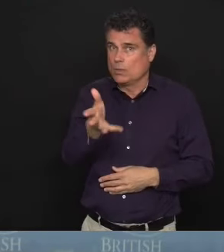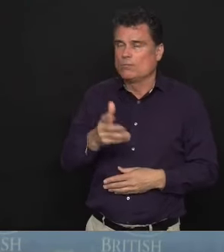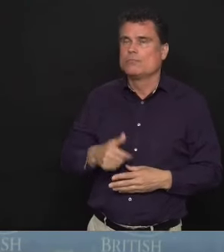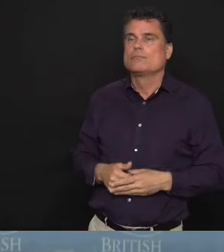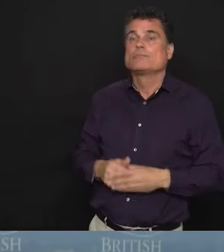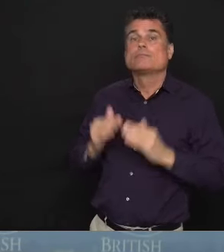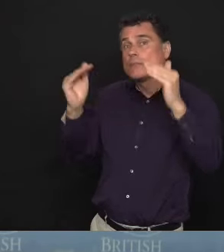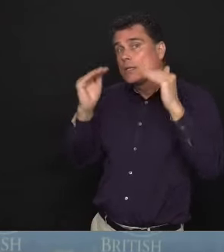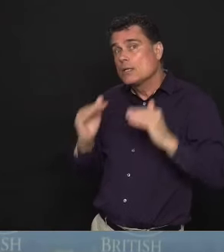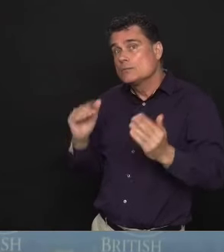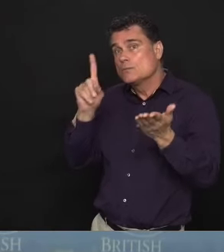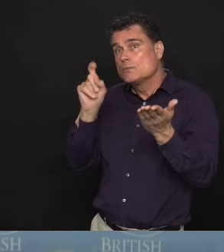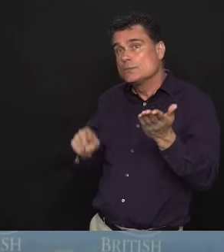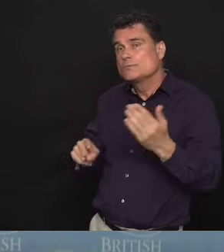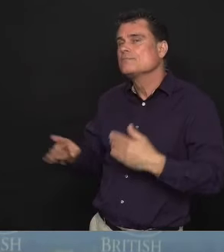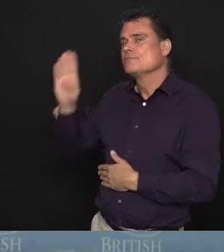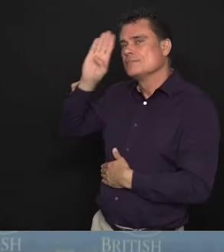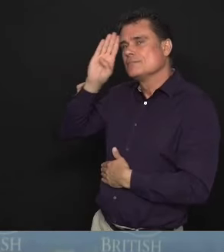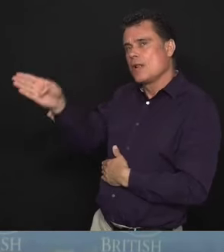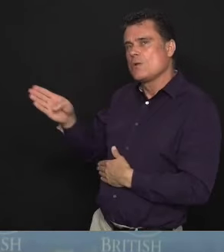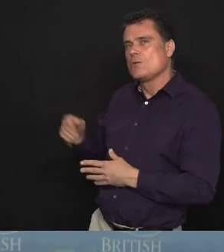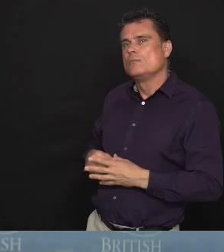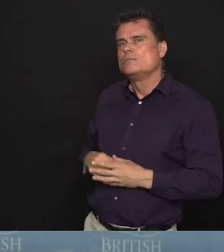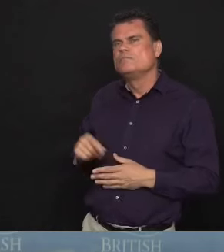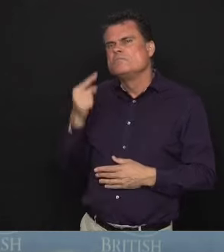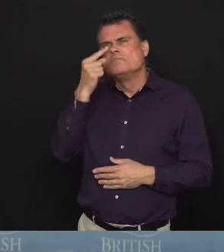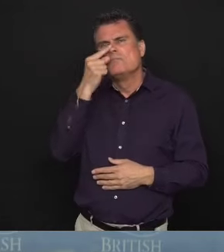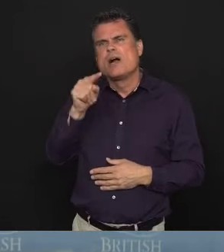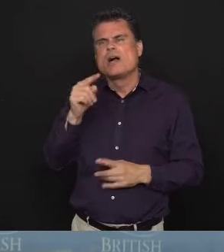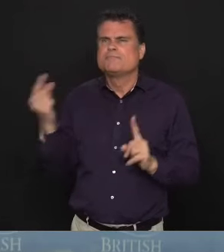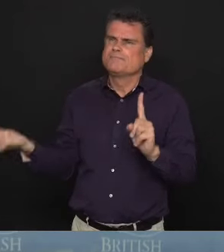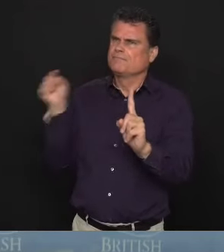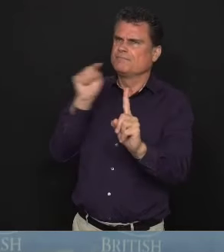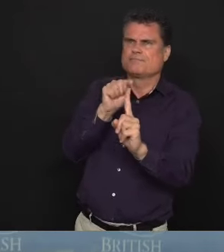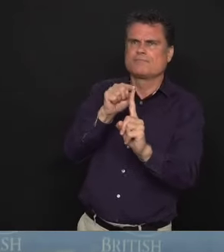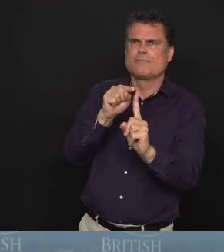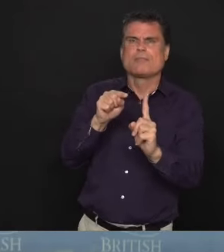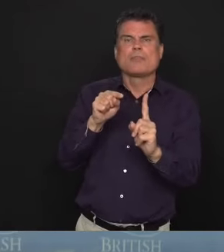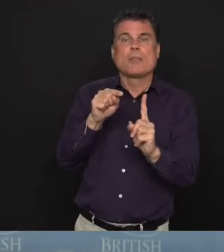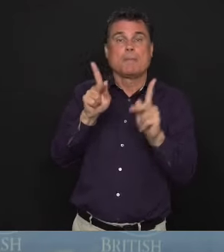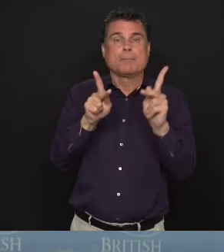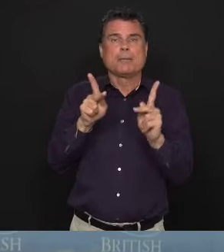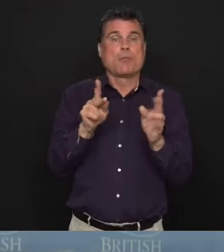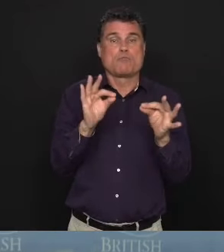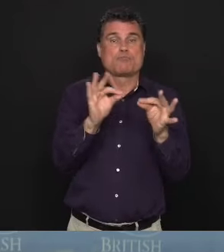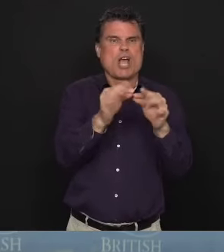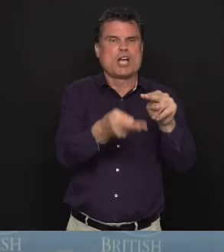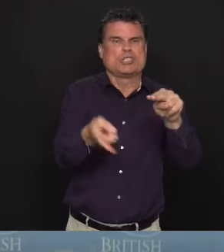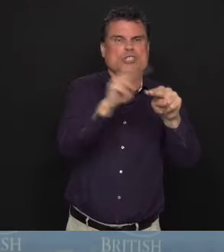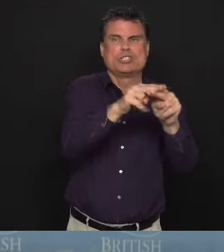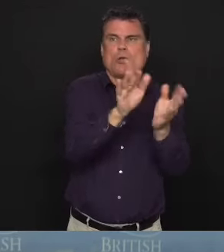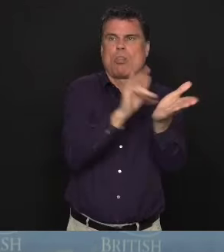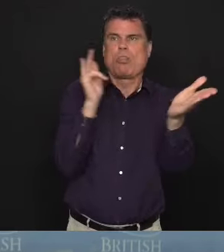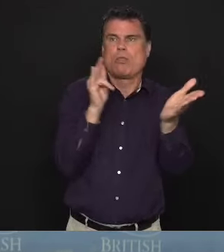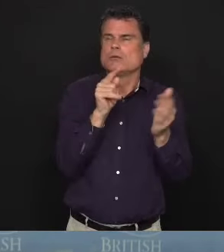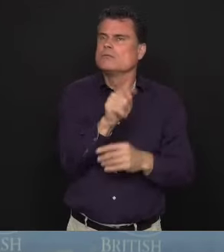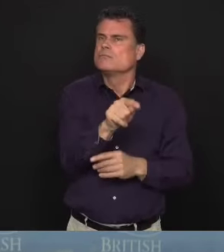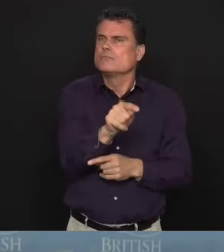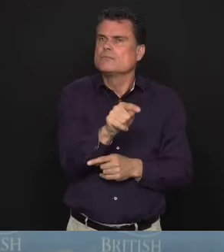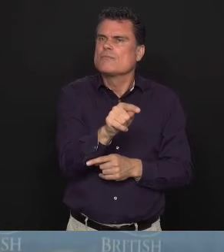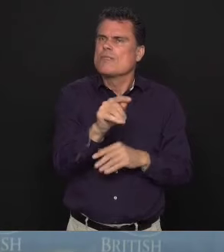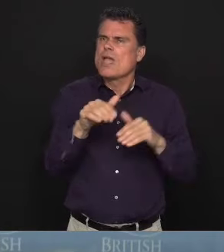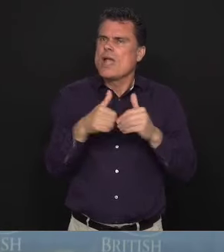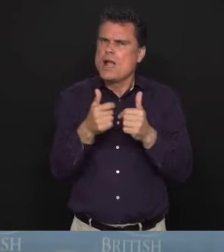Hi, I'm just wondering if we can talk about the price gouging a little bit. Just what the metric for determining whether it is price